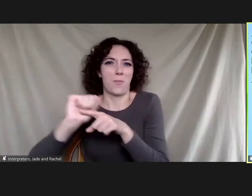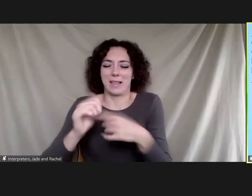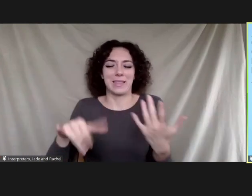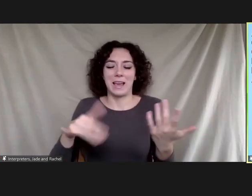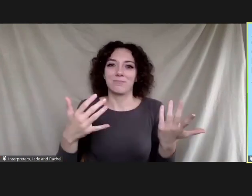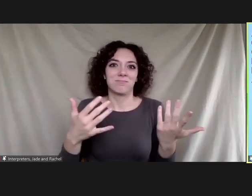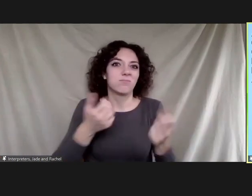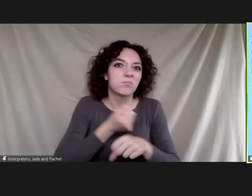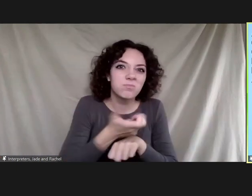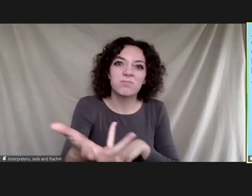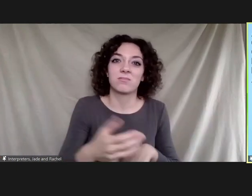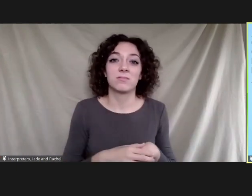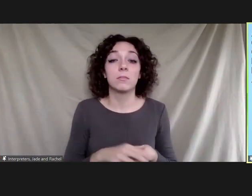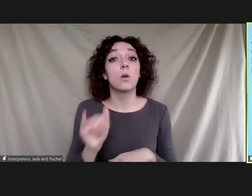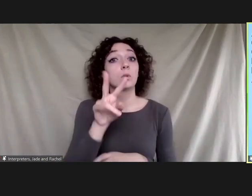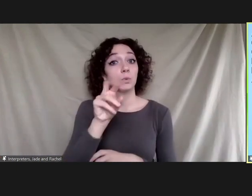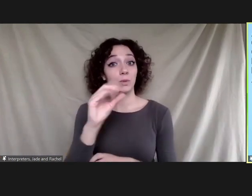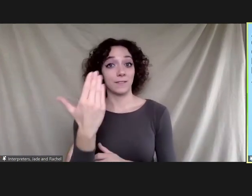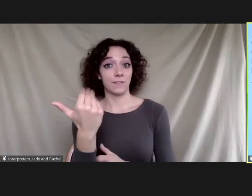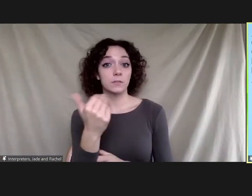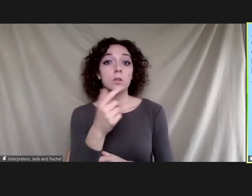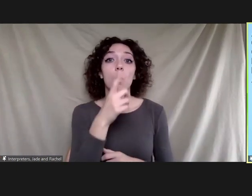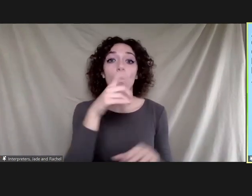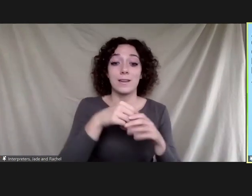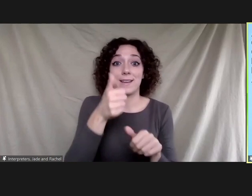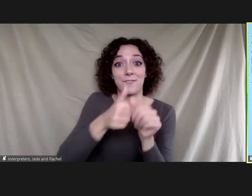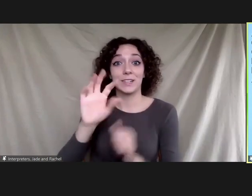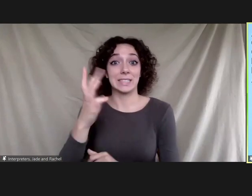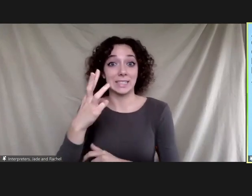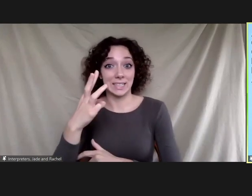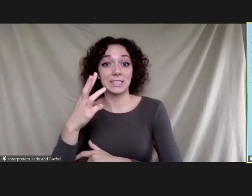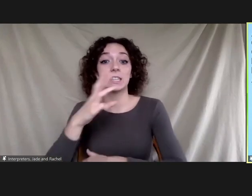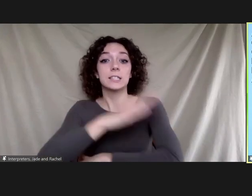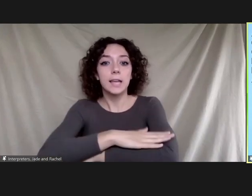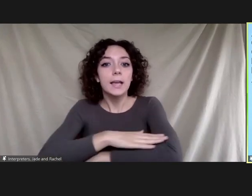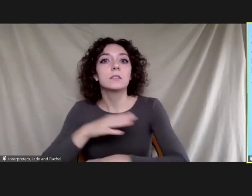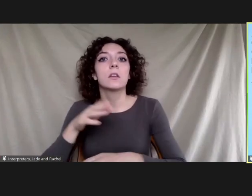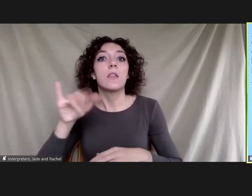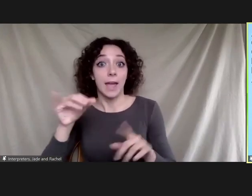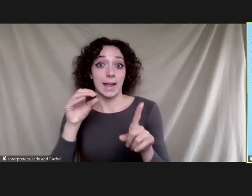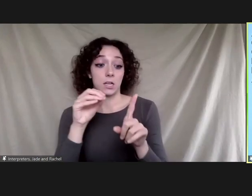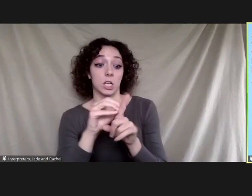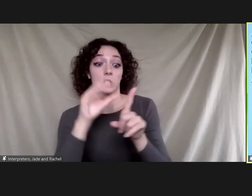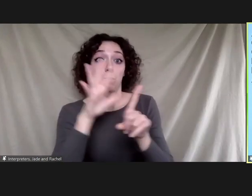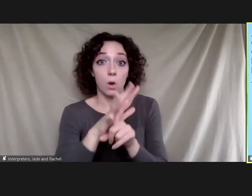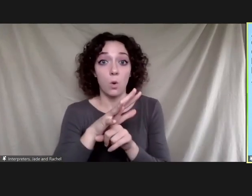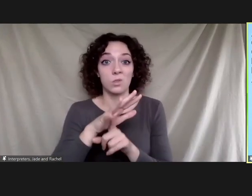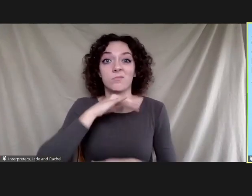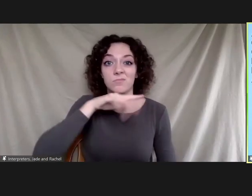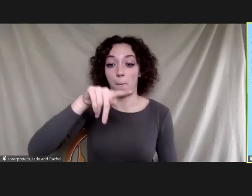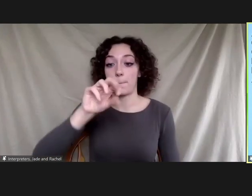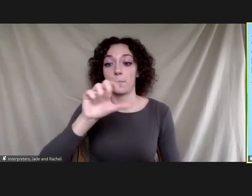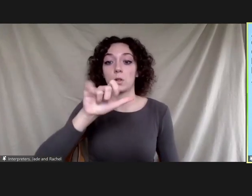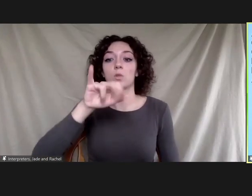in 2015 one in every six deaths was attributed to a disease from exposure to pollution air pollution in